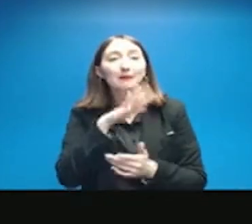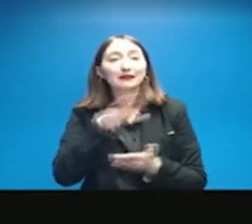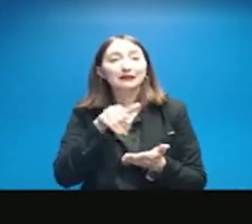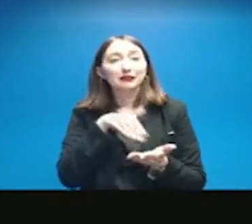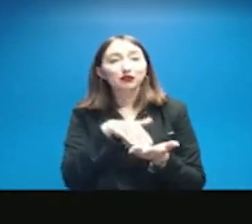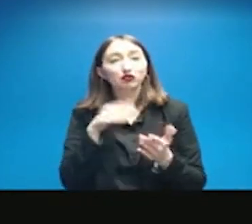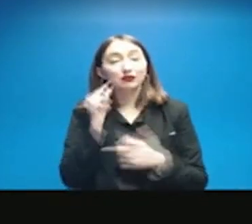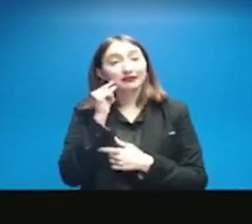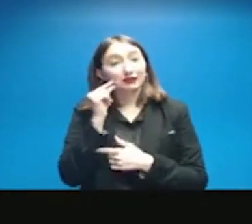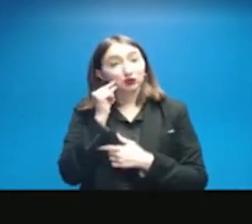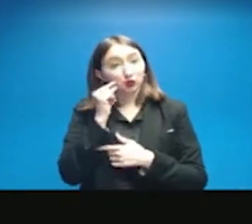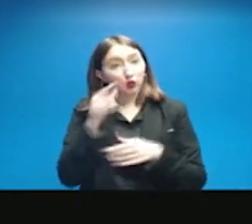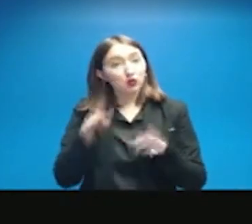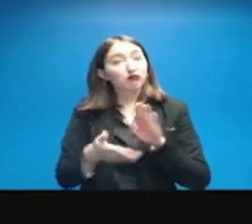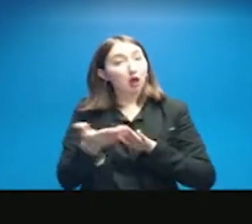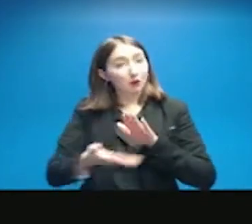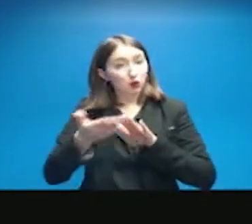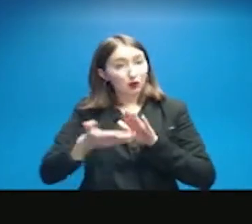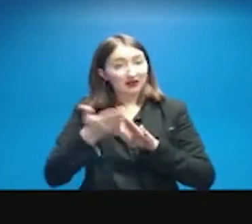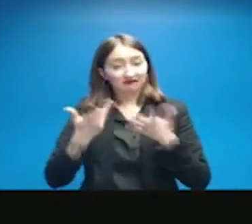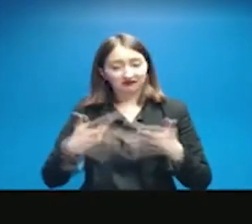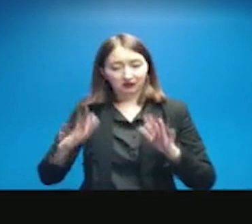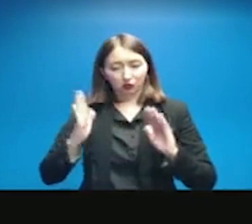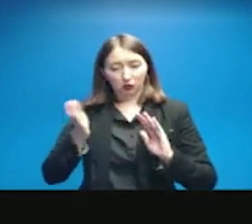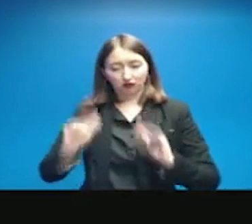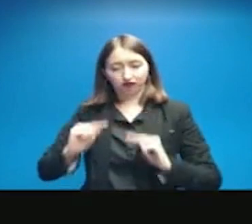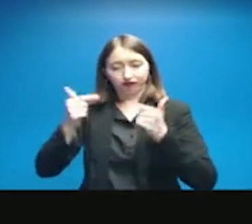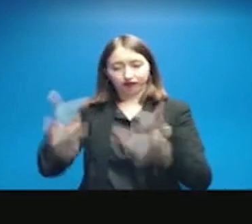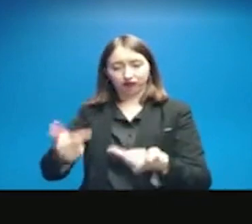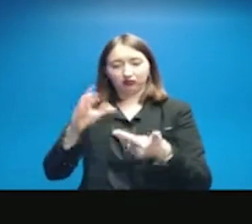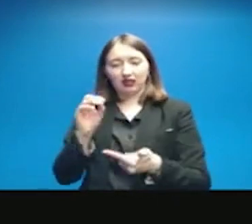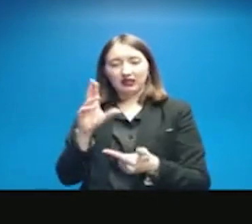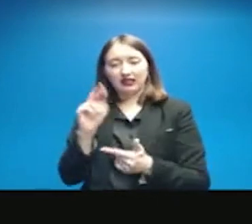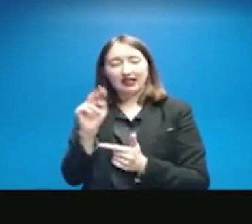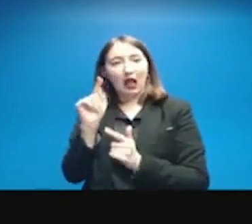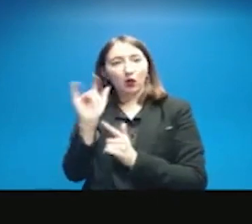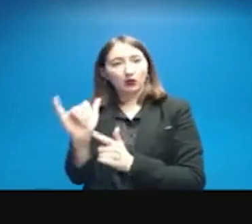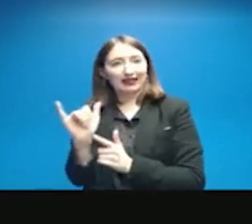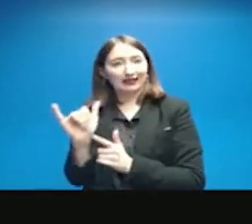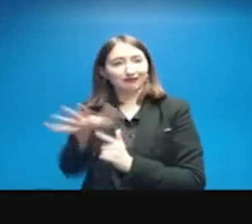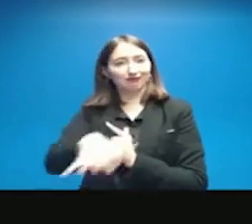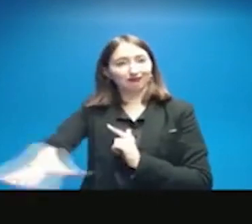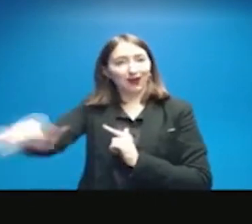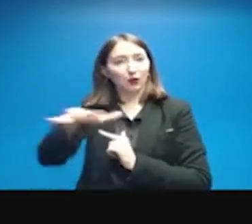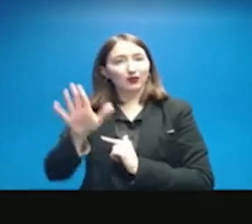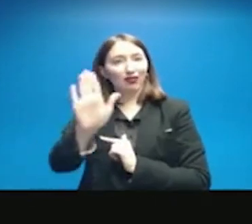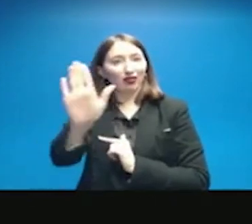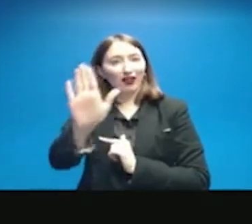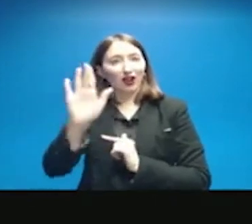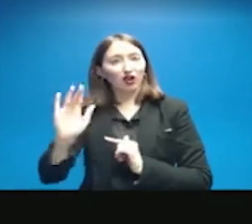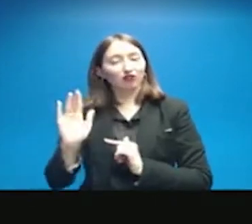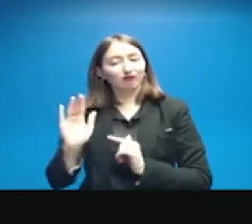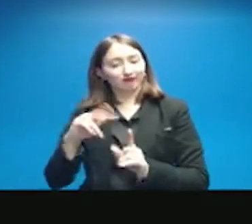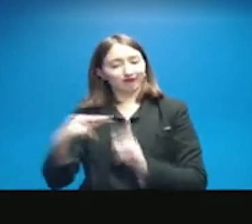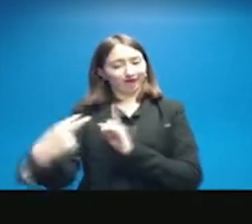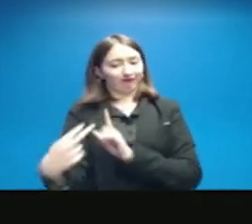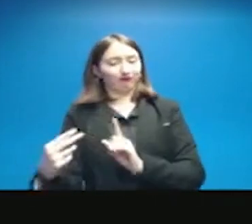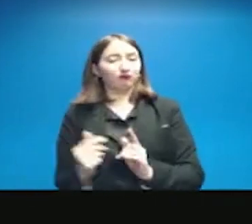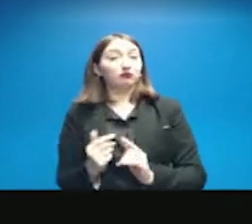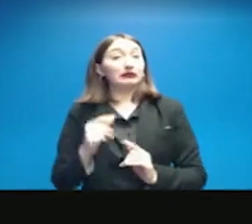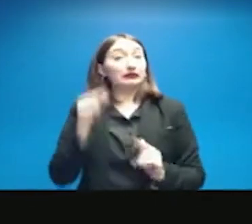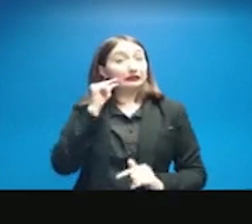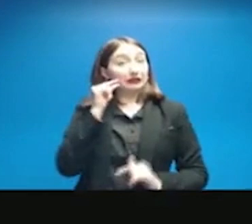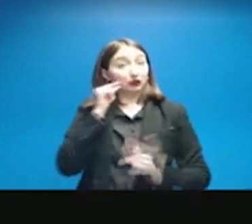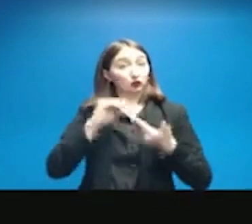defer to the county to Mike to address the questions on the county side. So, for the city of San Antonio, we are